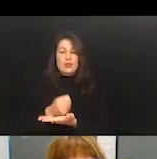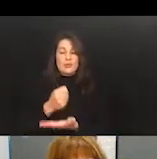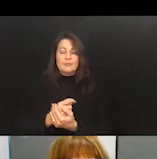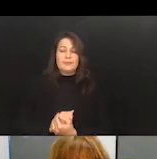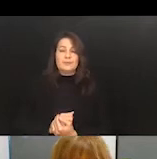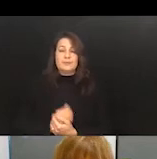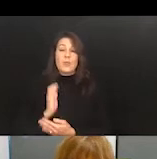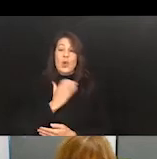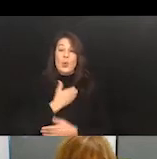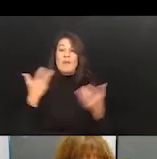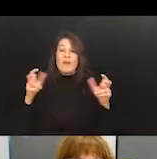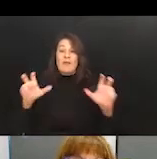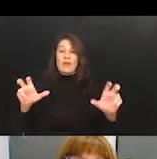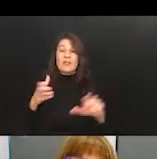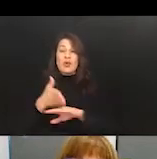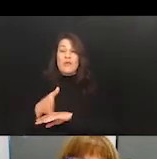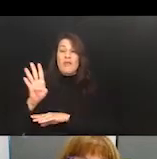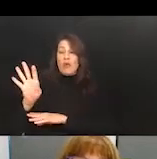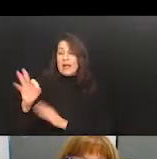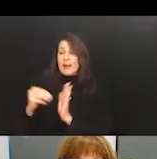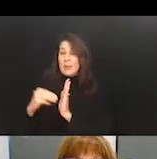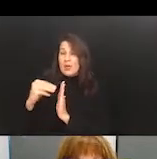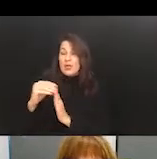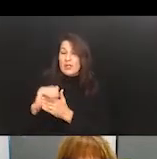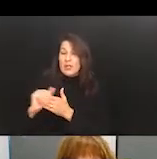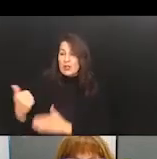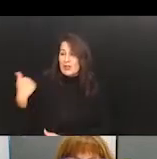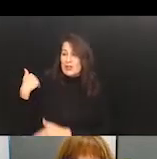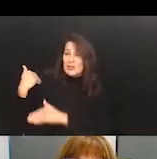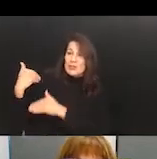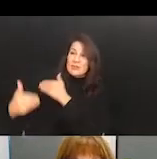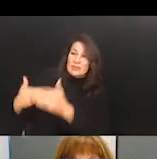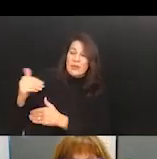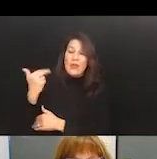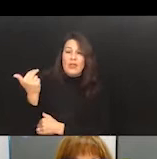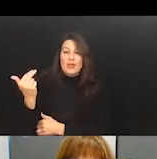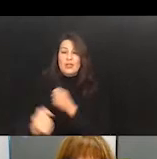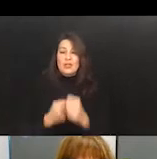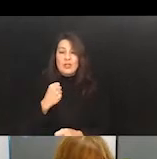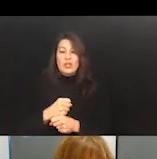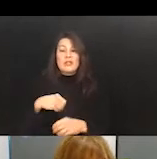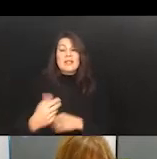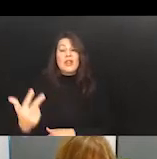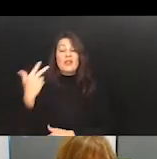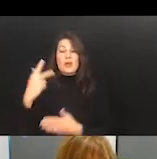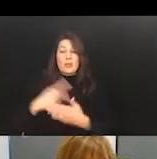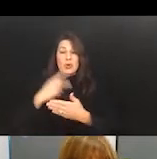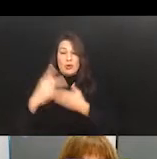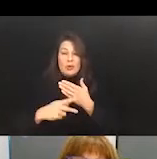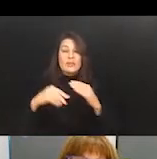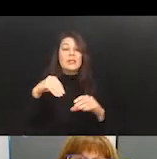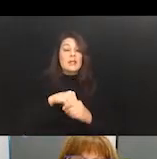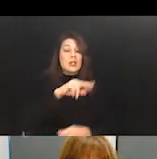close to $49 million over the past 13 years in our three programs both in New Jersey and nationally.